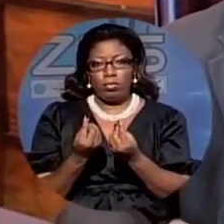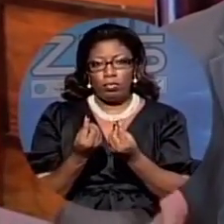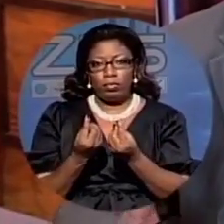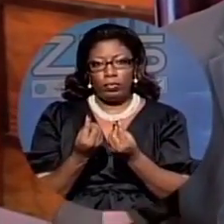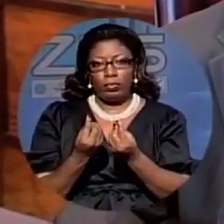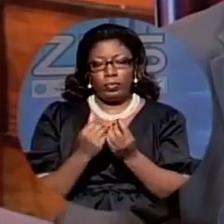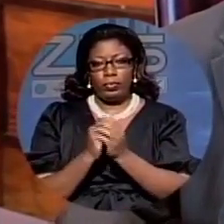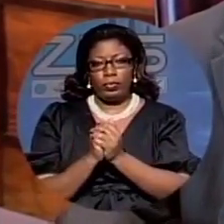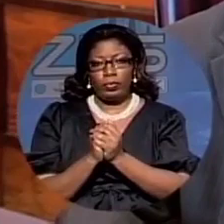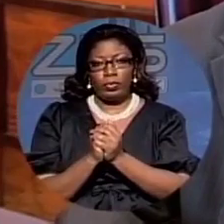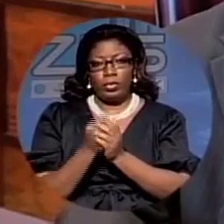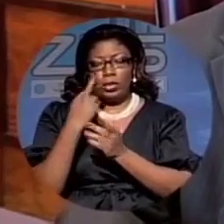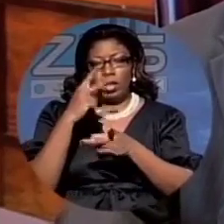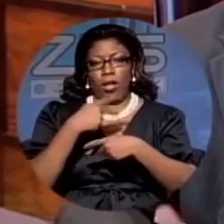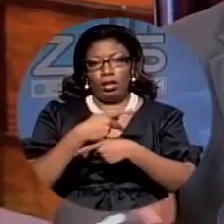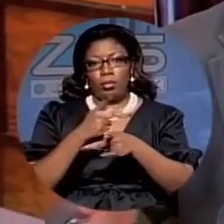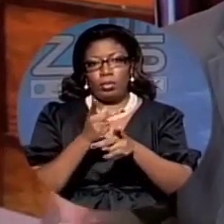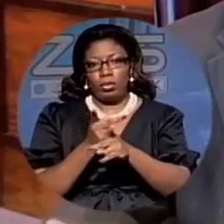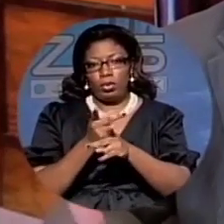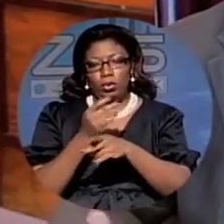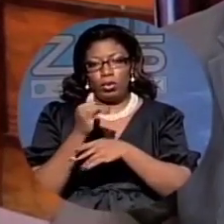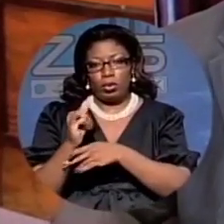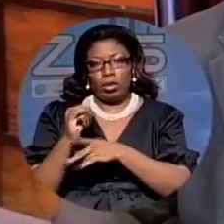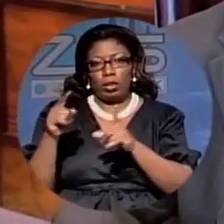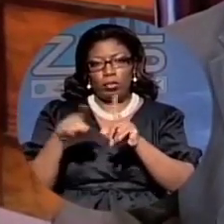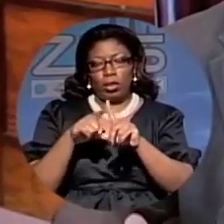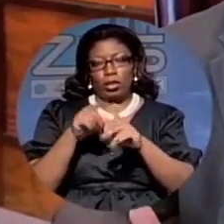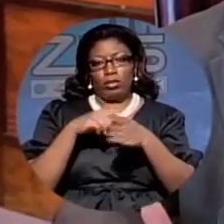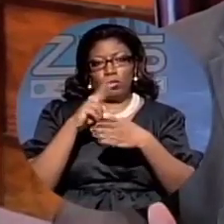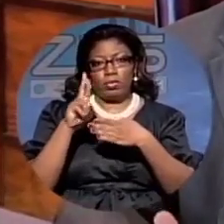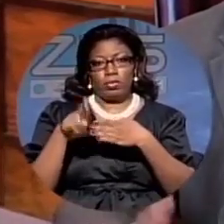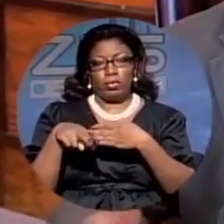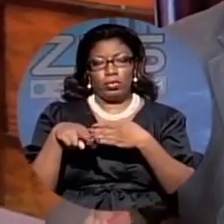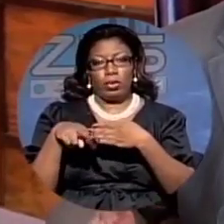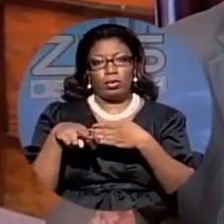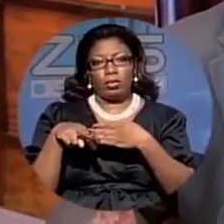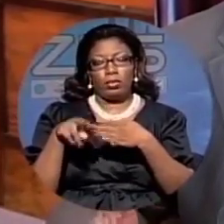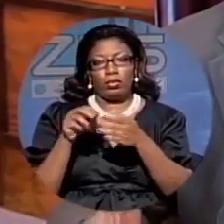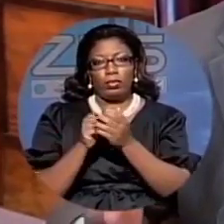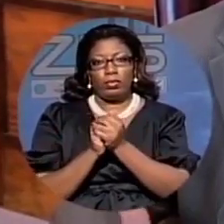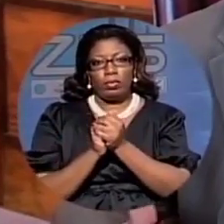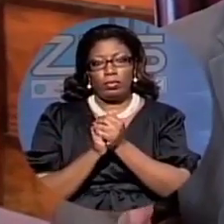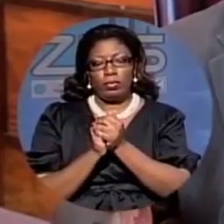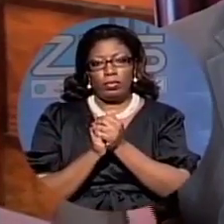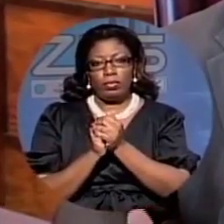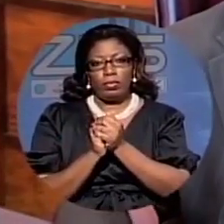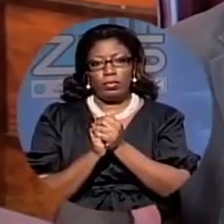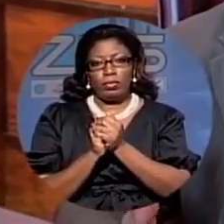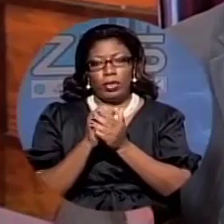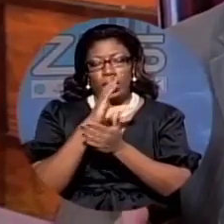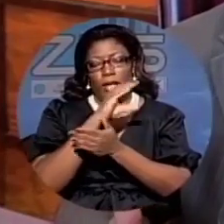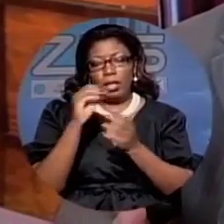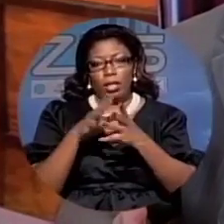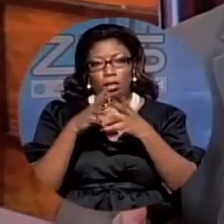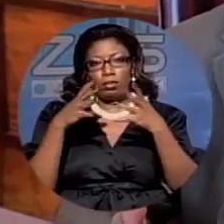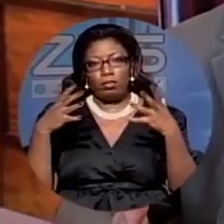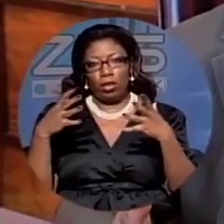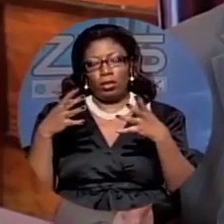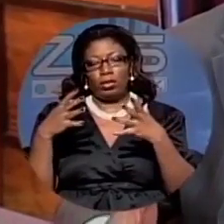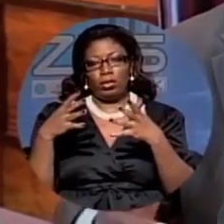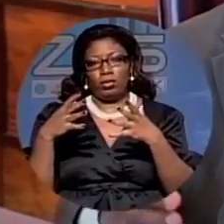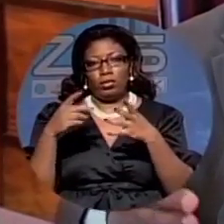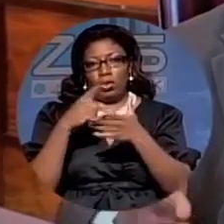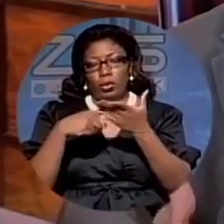are producing positive results, and that much of the initiatives in place